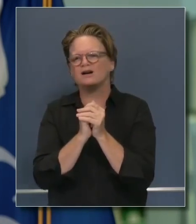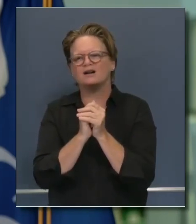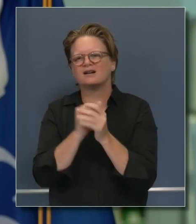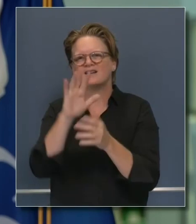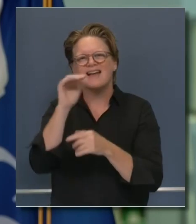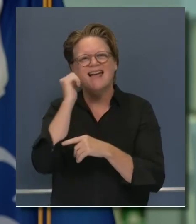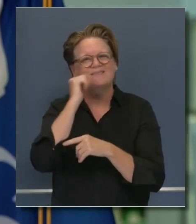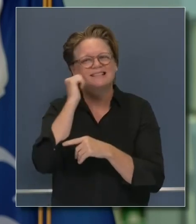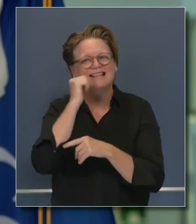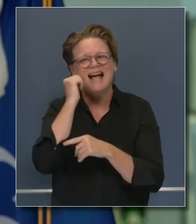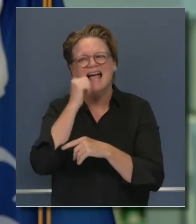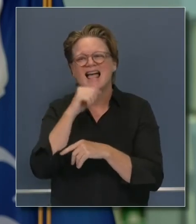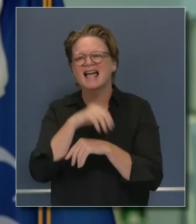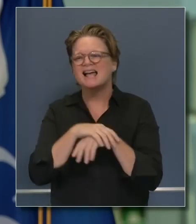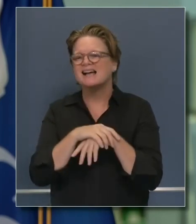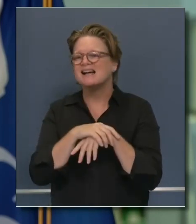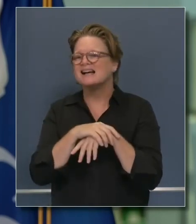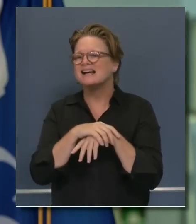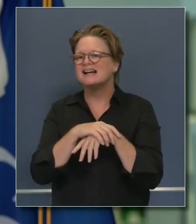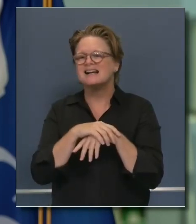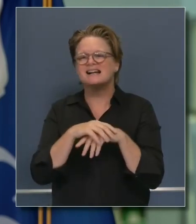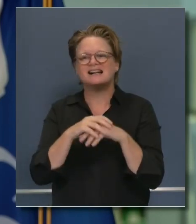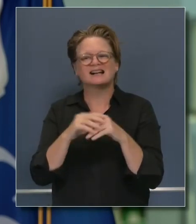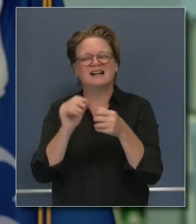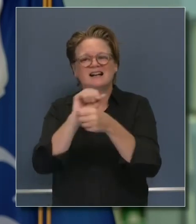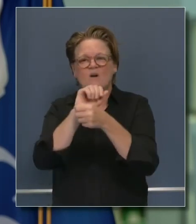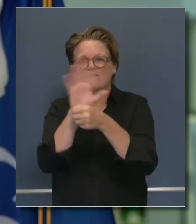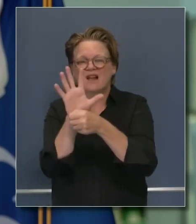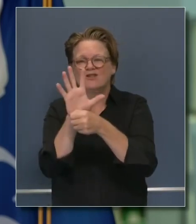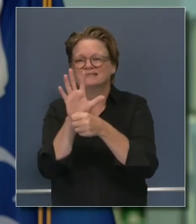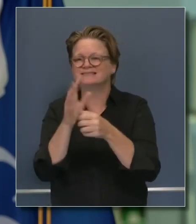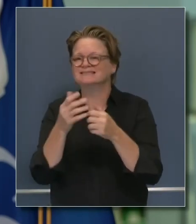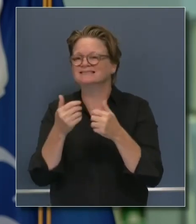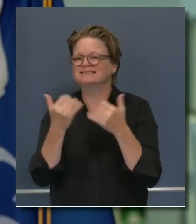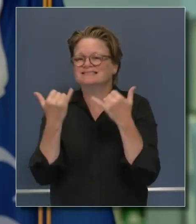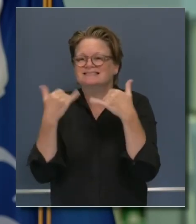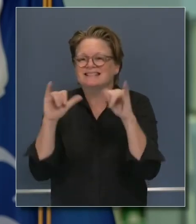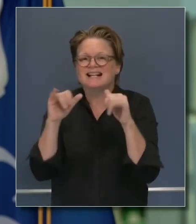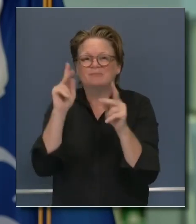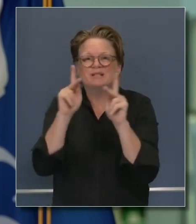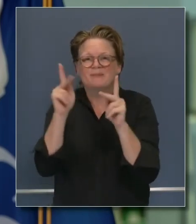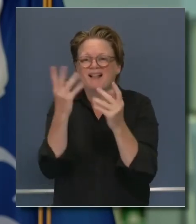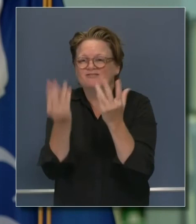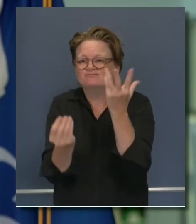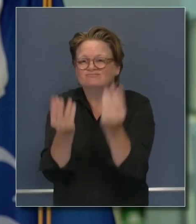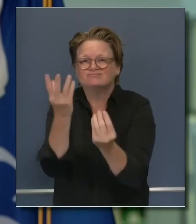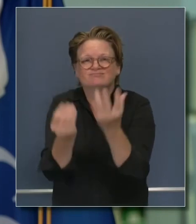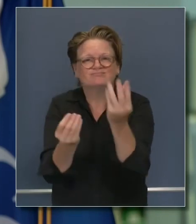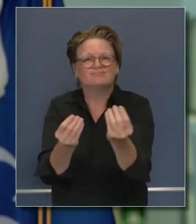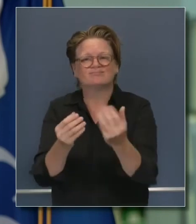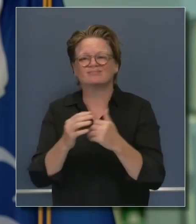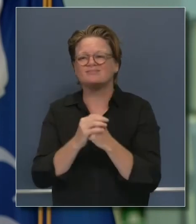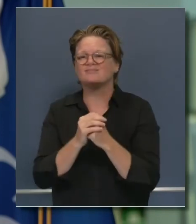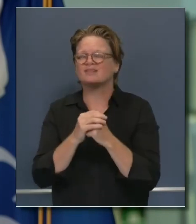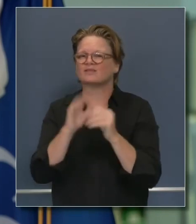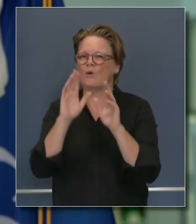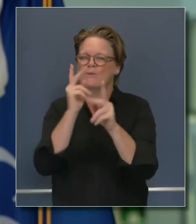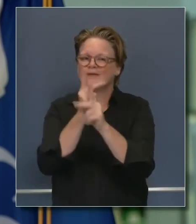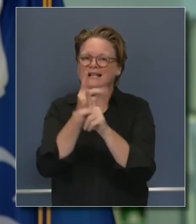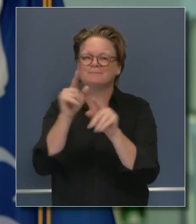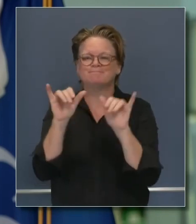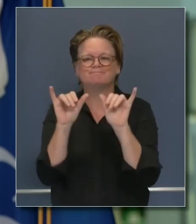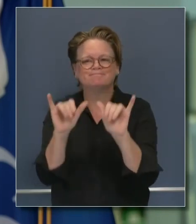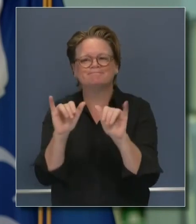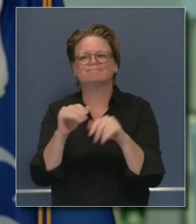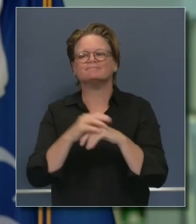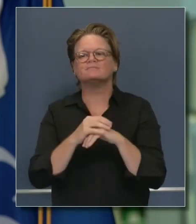numbers that continue to be too high, mortality, morbidity rates that continue to sober the senses